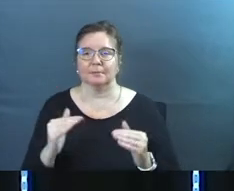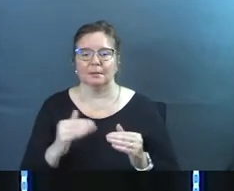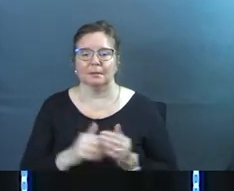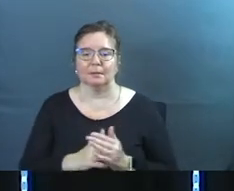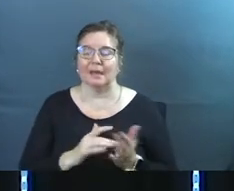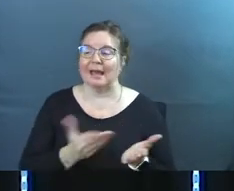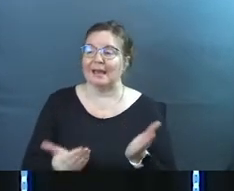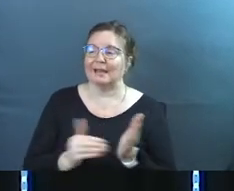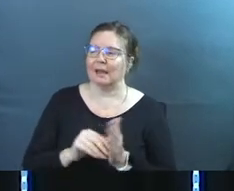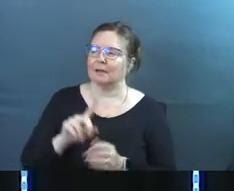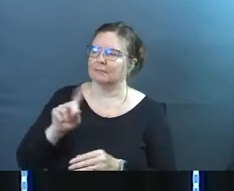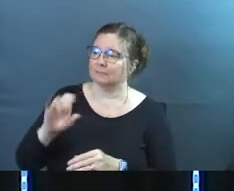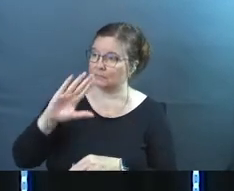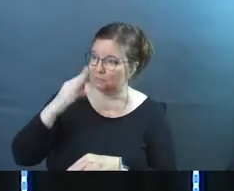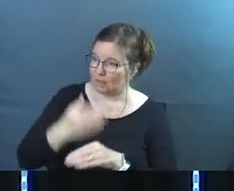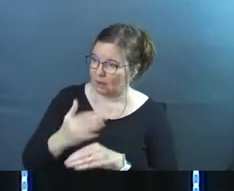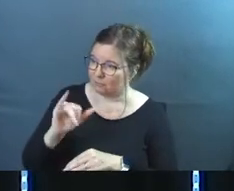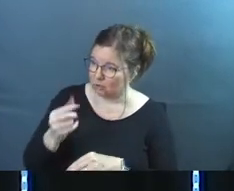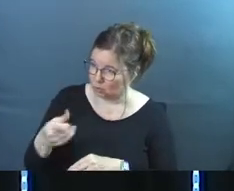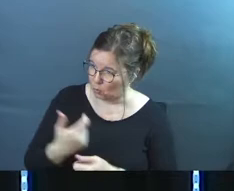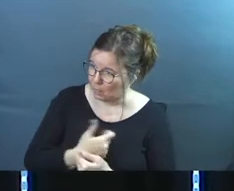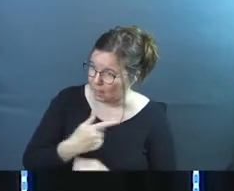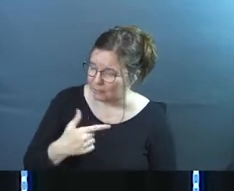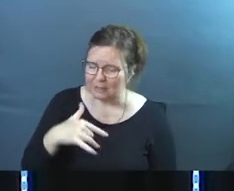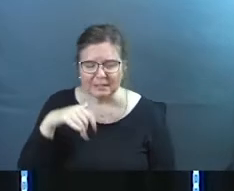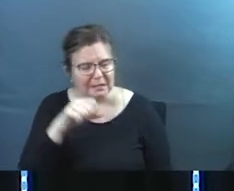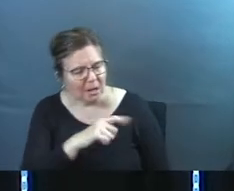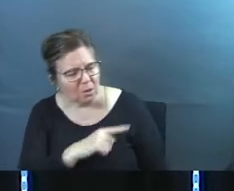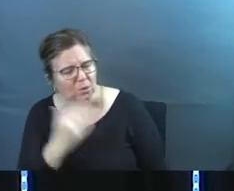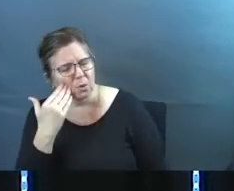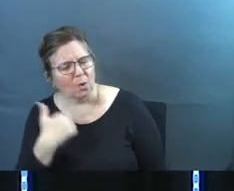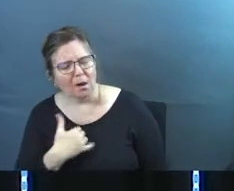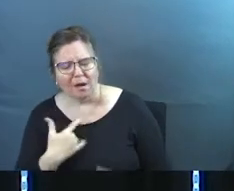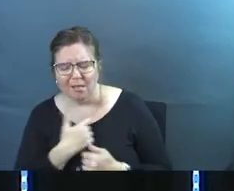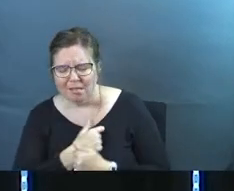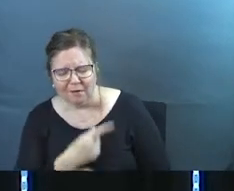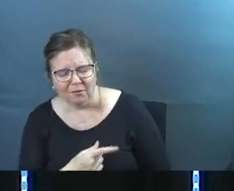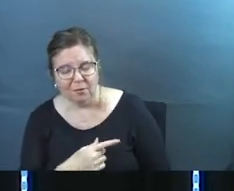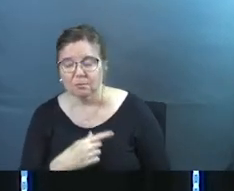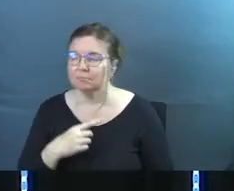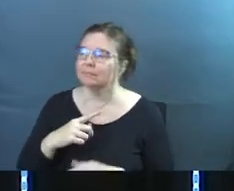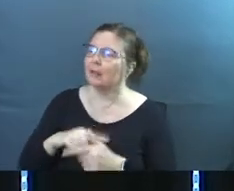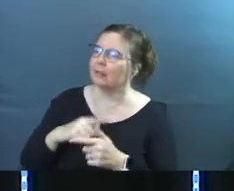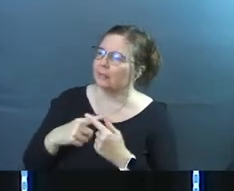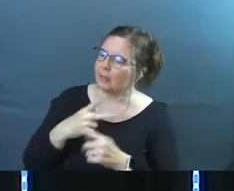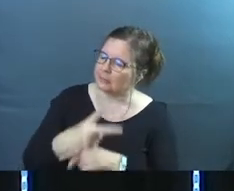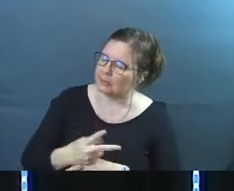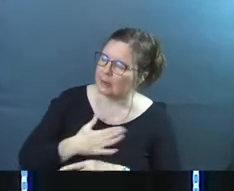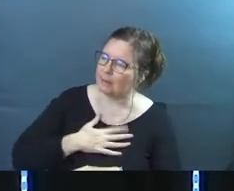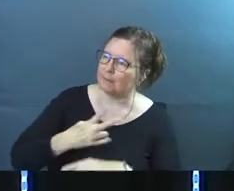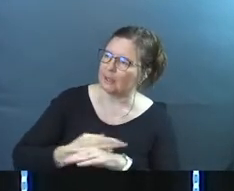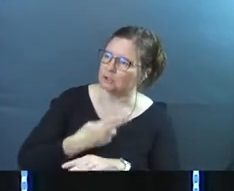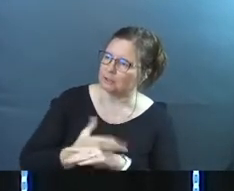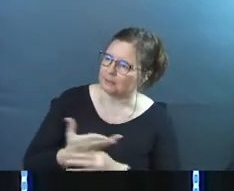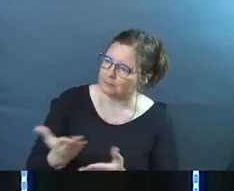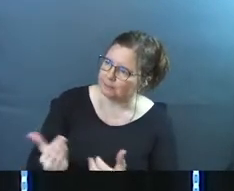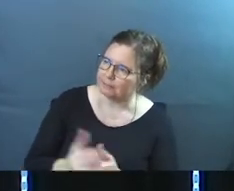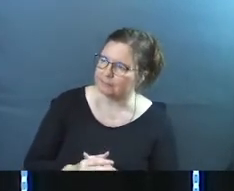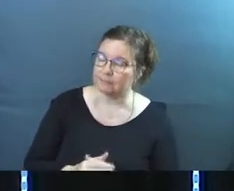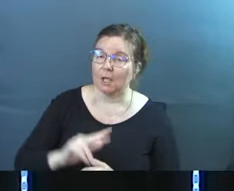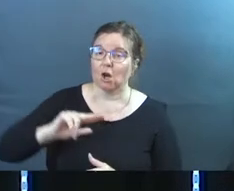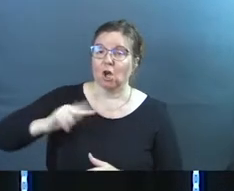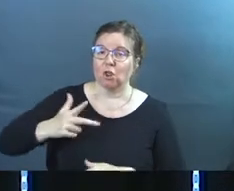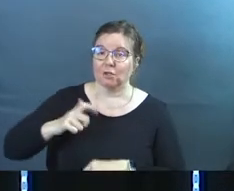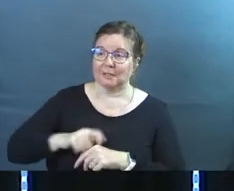repeated the question. Simon son of John, do you love me? Yes, Lord. Peter said, you know that I love you. Then take care of my sheep. Jesus said. A third